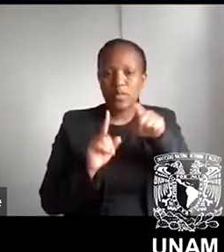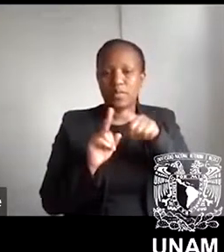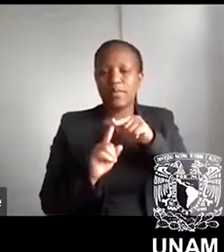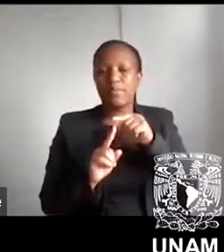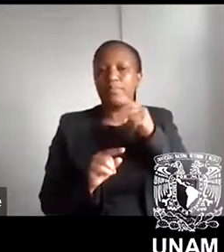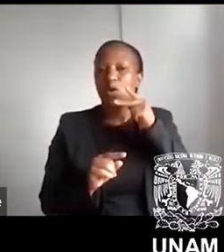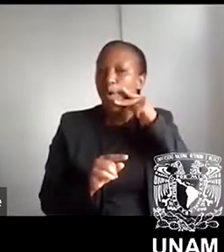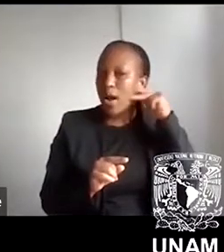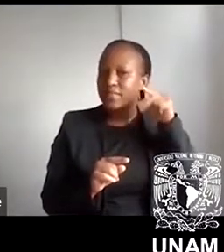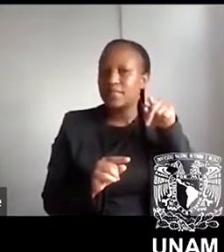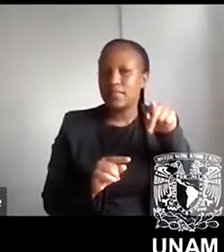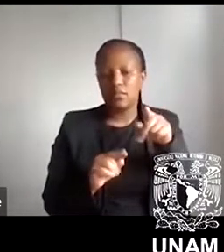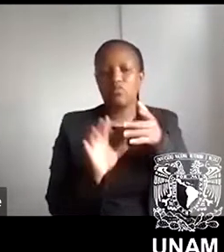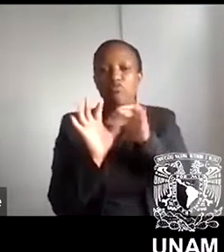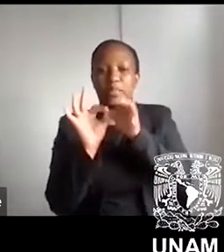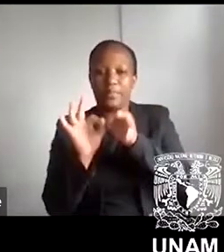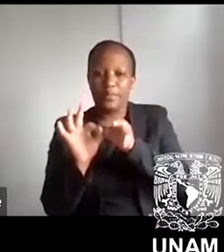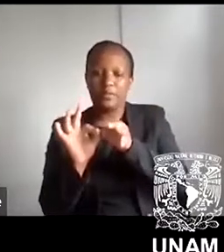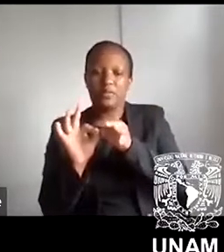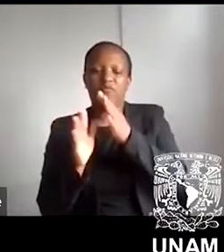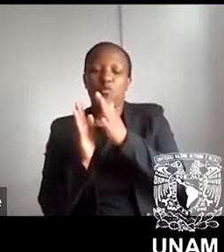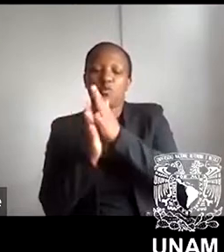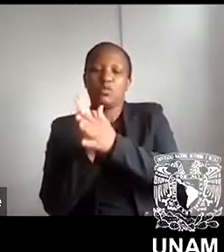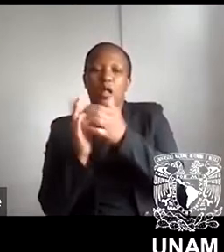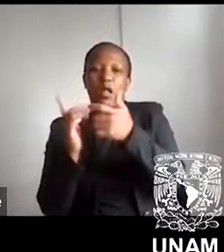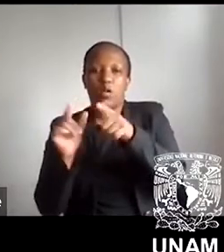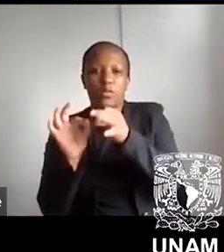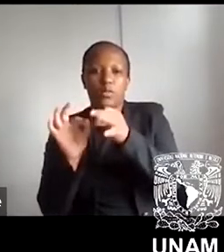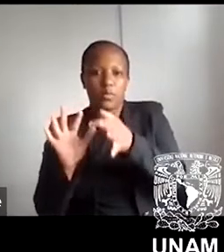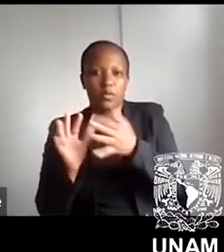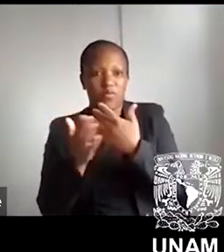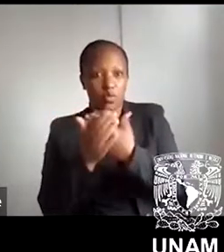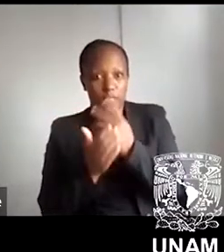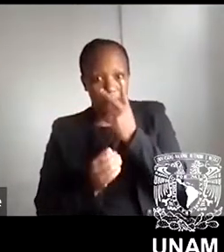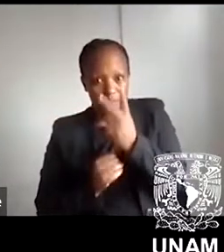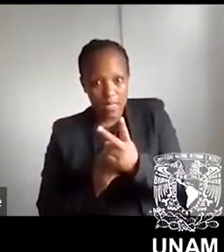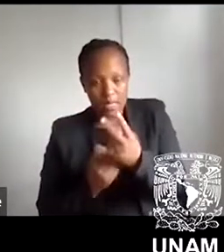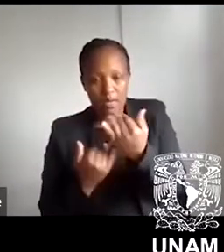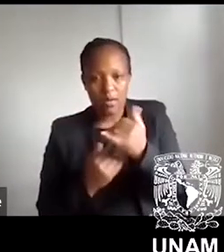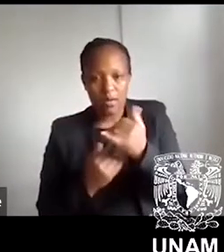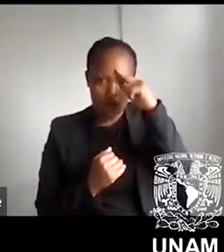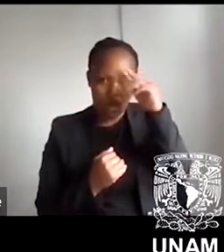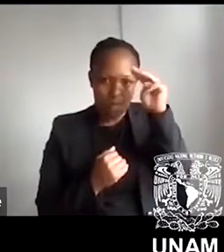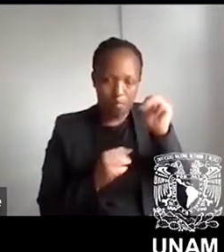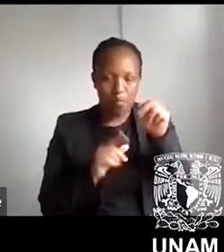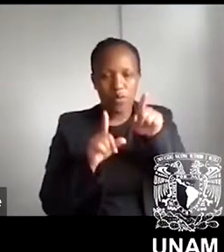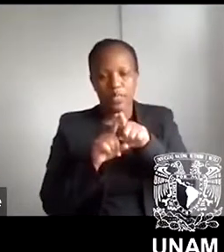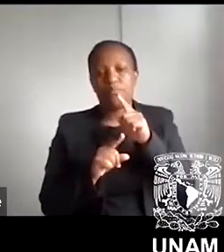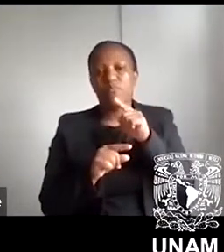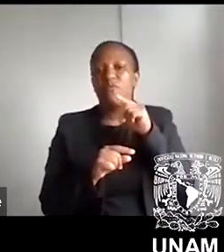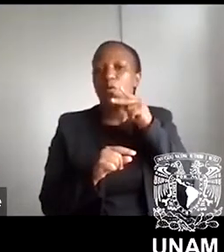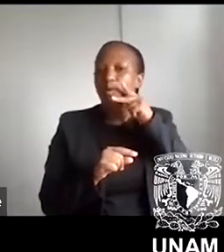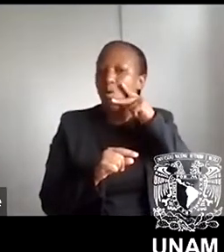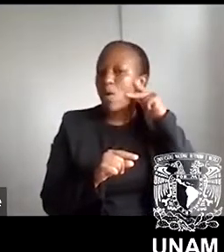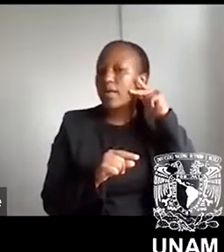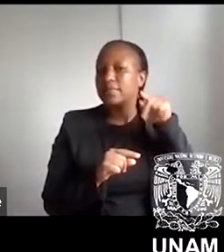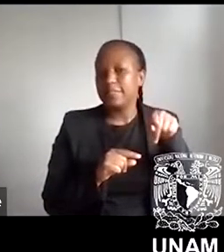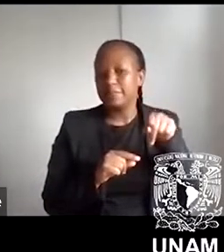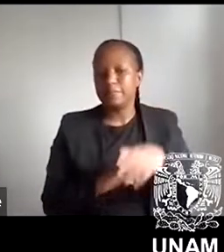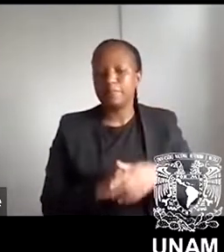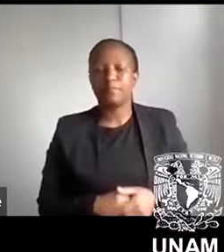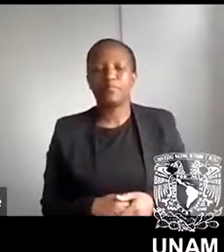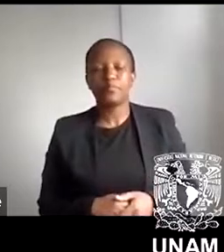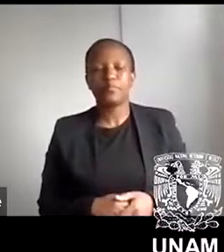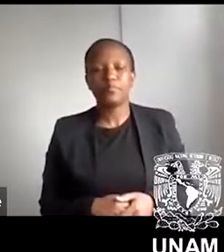interpretation in South African Sign Language, for those of you who can see Mpoh and, and Augustine. And then I also would like to